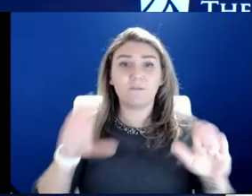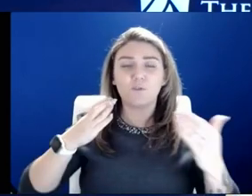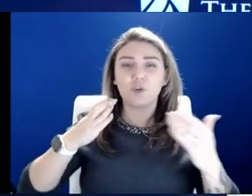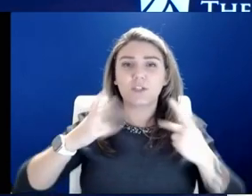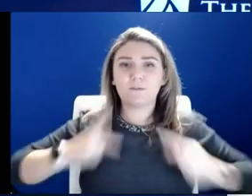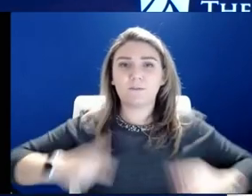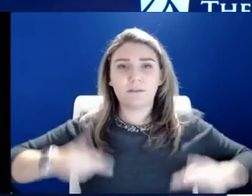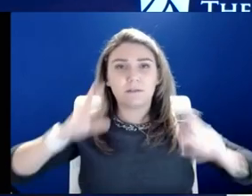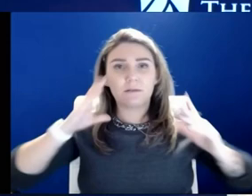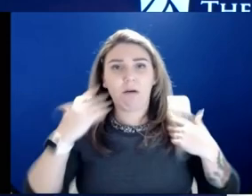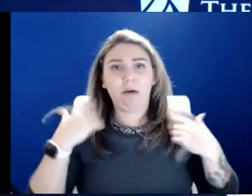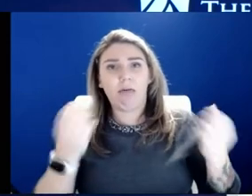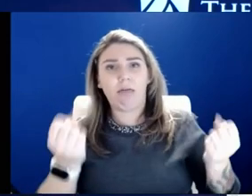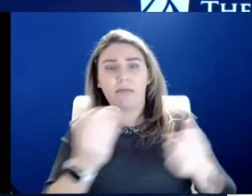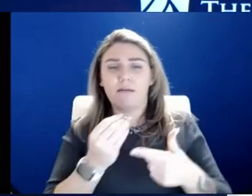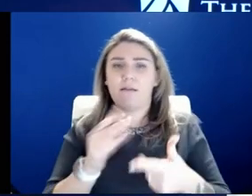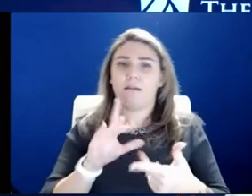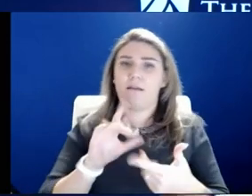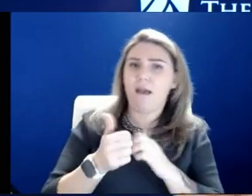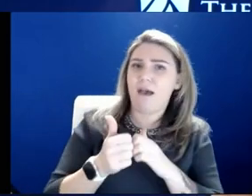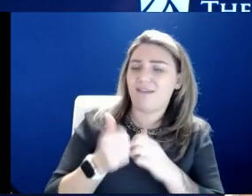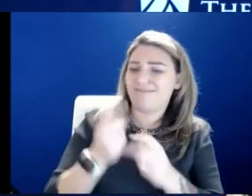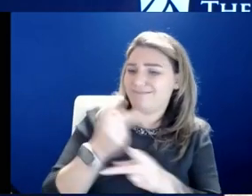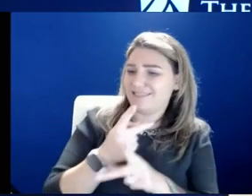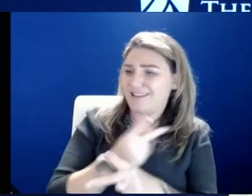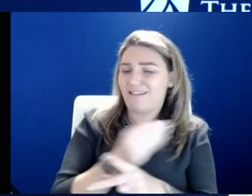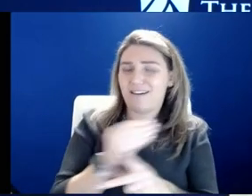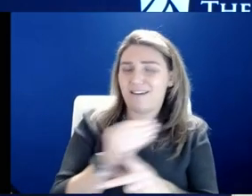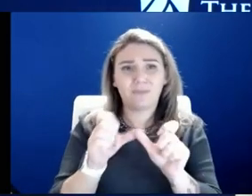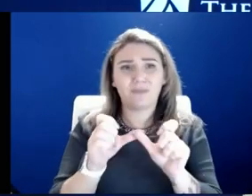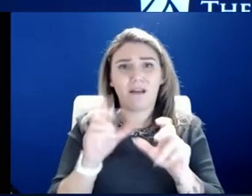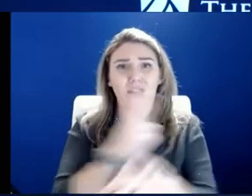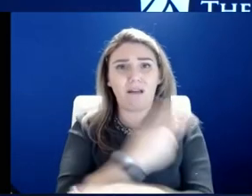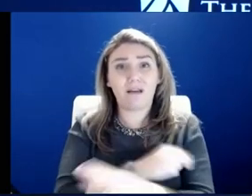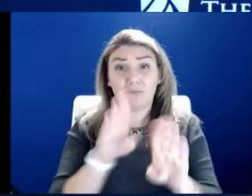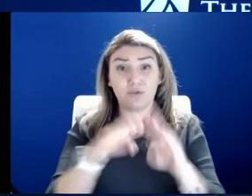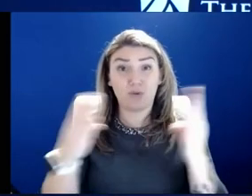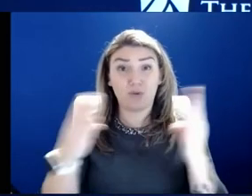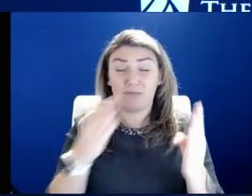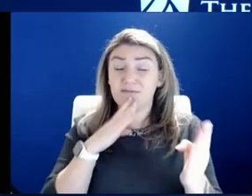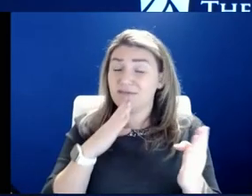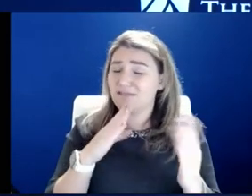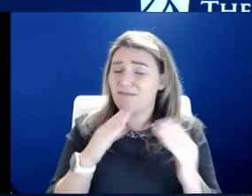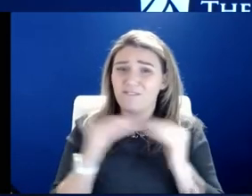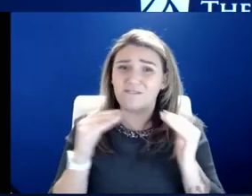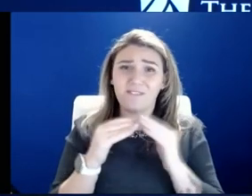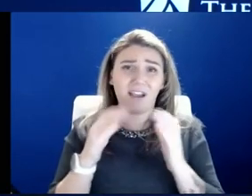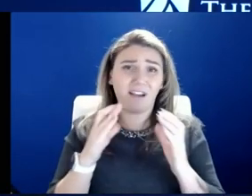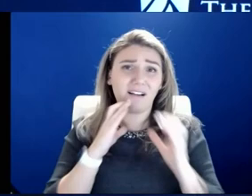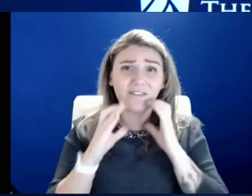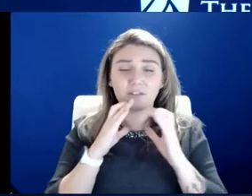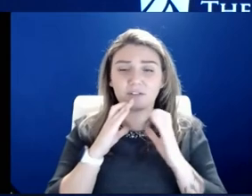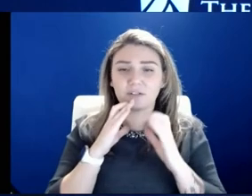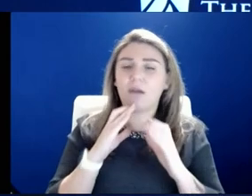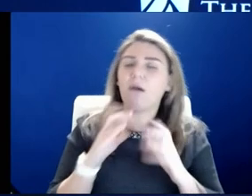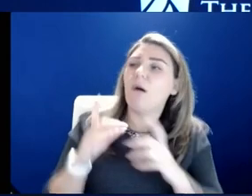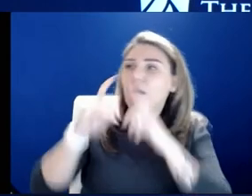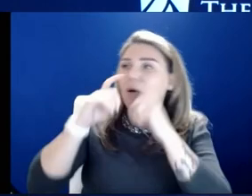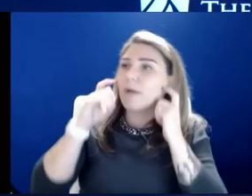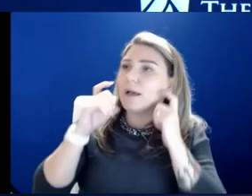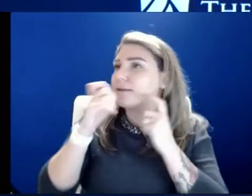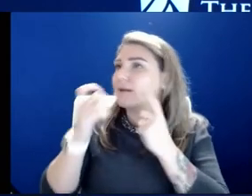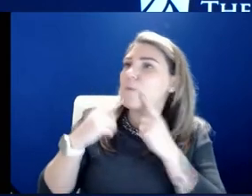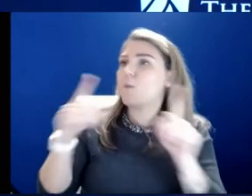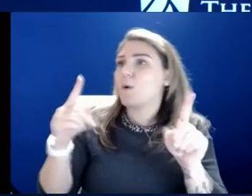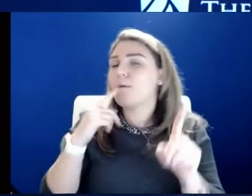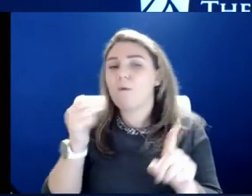we make sure we are able to take care and keep hospitals open. That's a fair and honest conversation. But when you start saying, well, masking doesn't work or vaccines don't go to work,